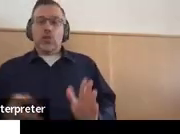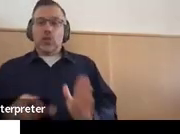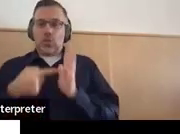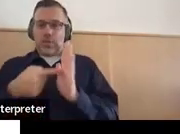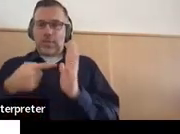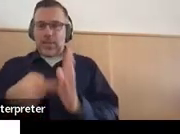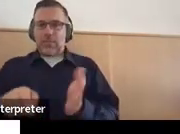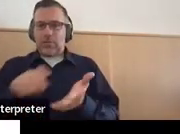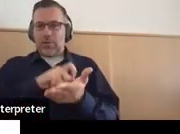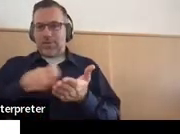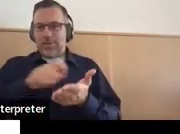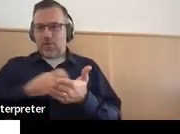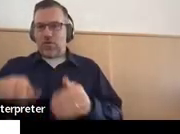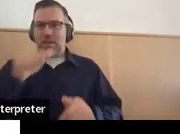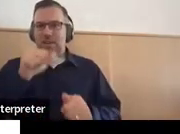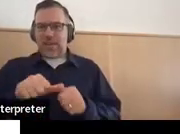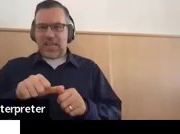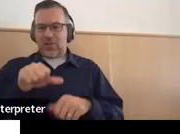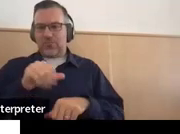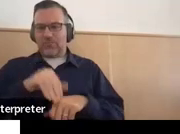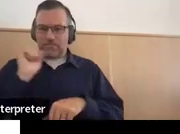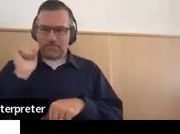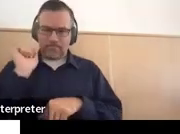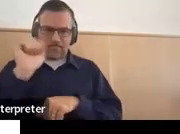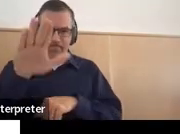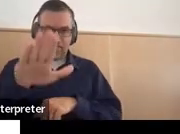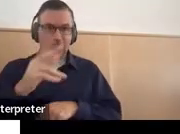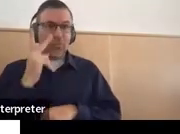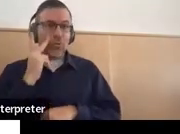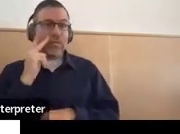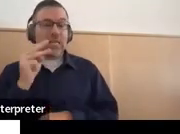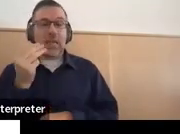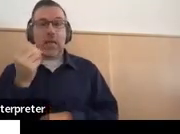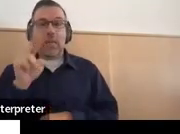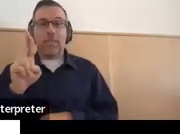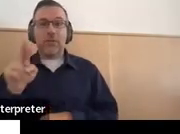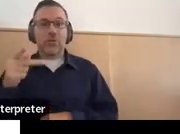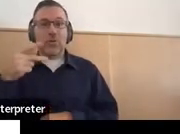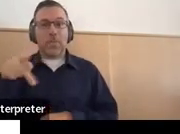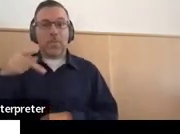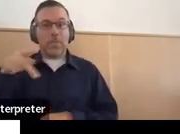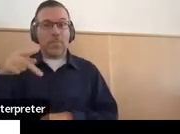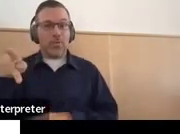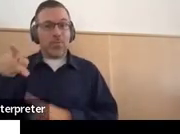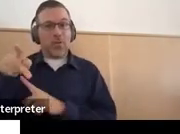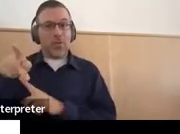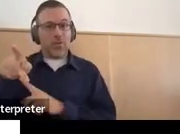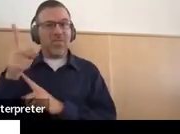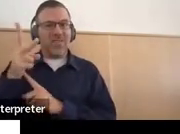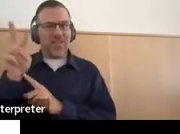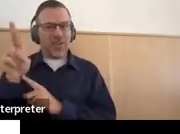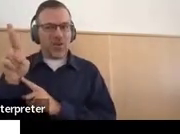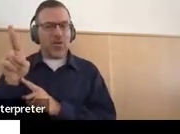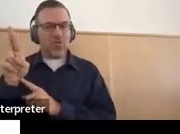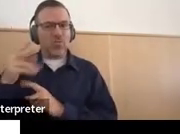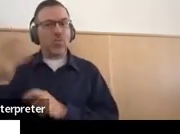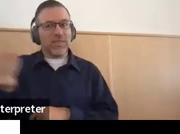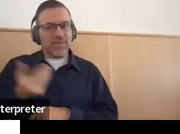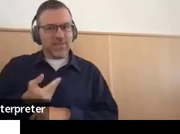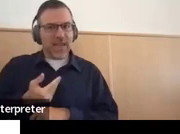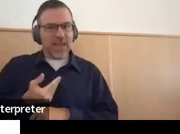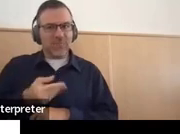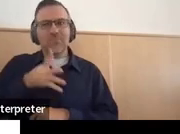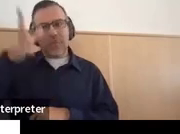notice. And you can see that Mr. Purple, the vocational rehabilitation counselor, was invited by the parents.